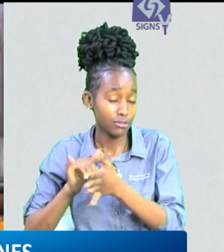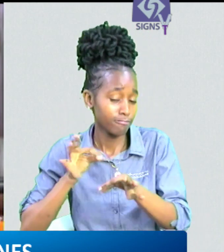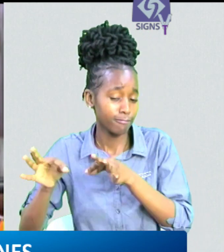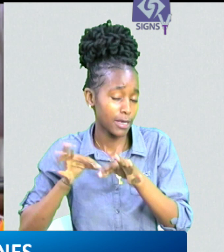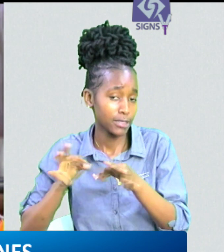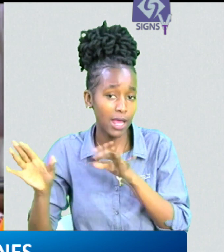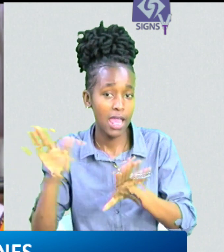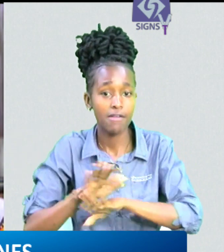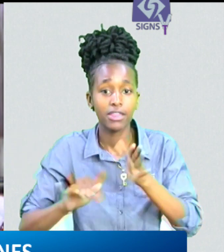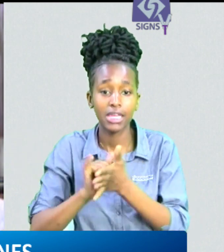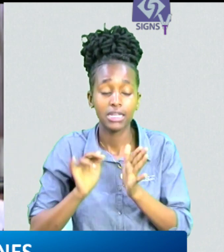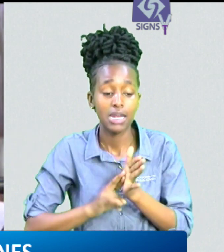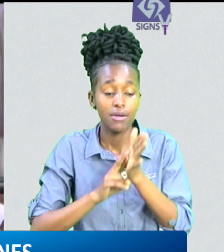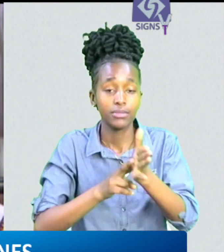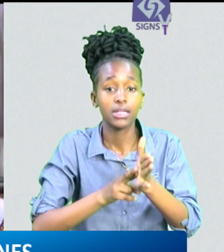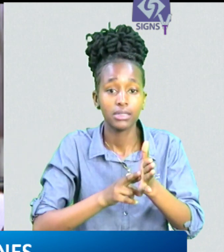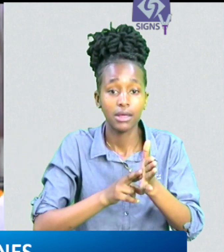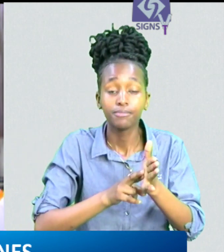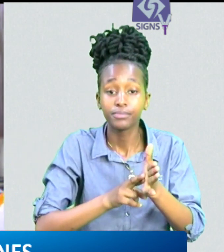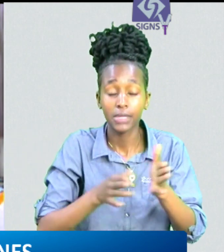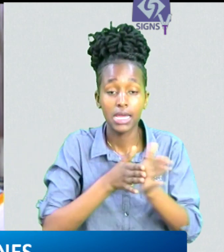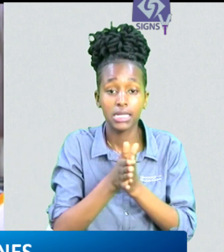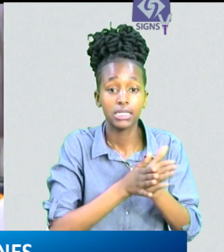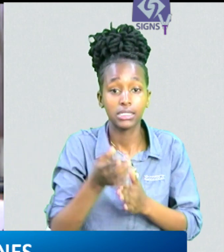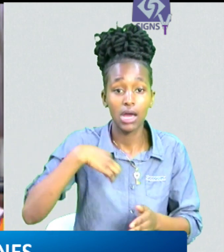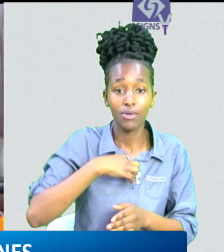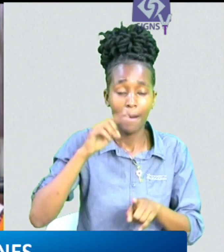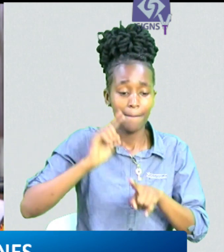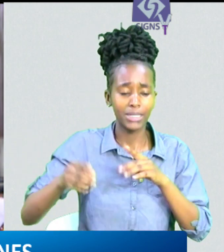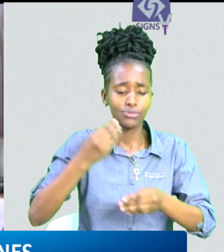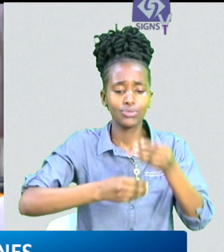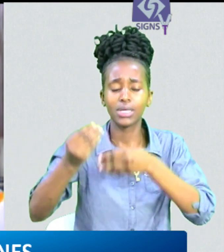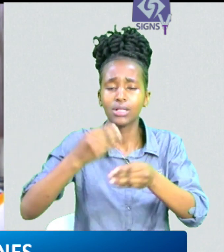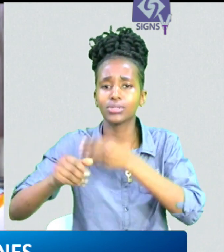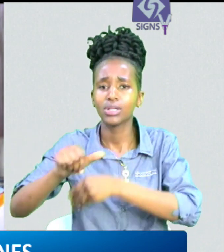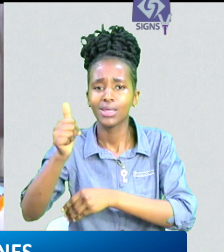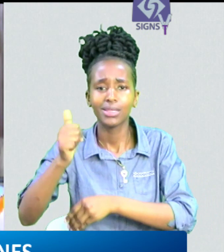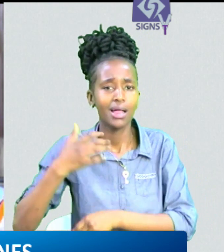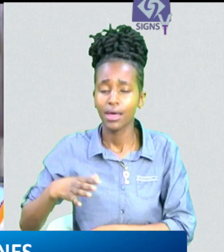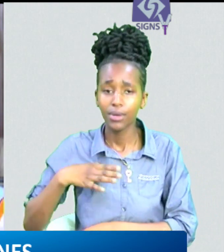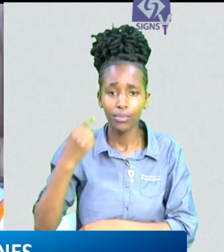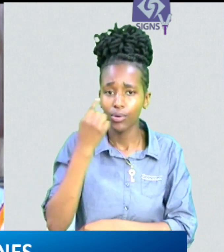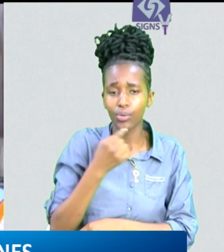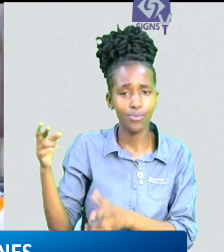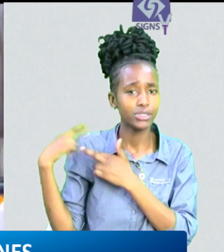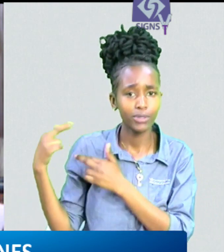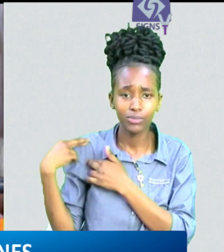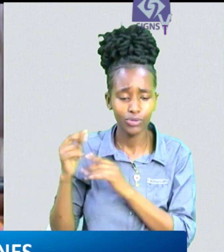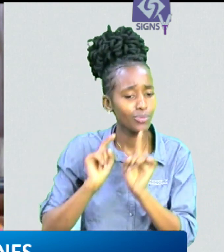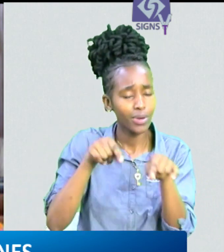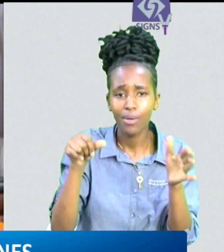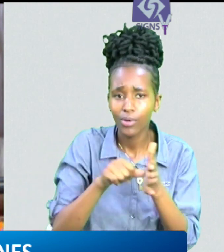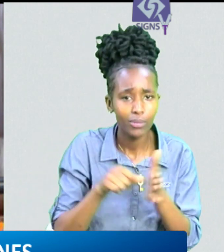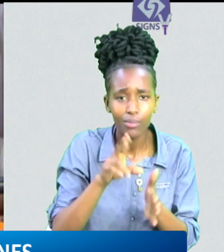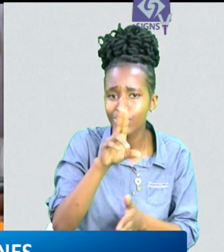expect them to speak the language that represents our interests not to sell out and give